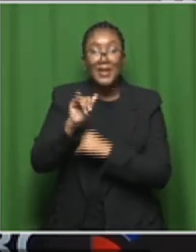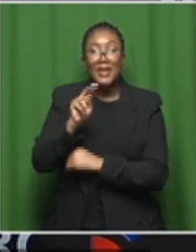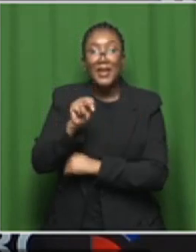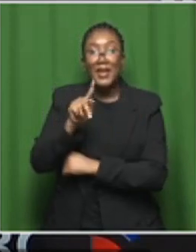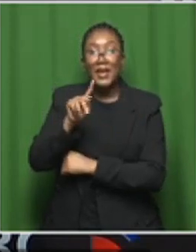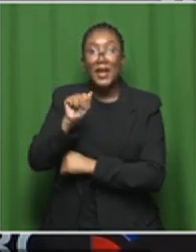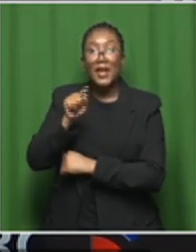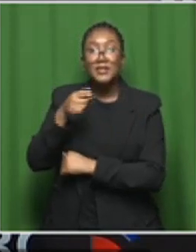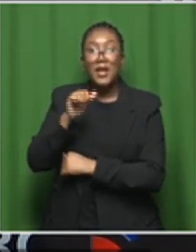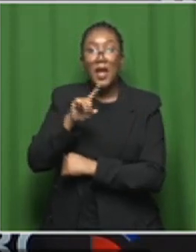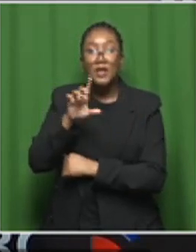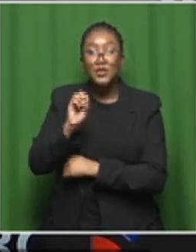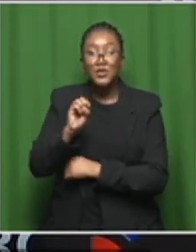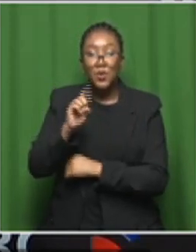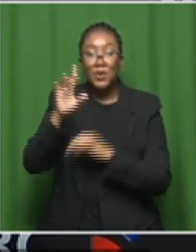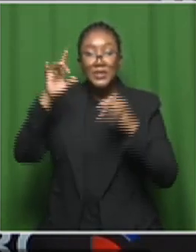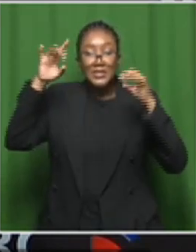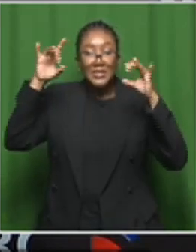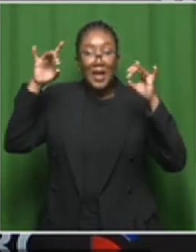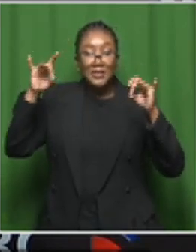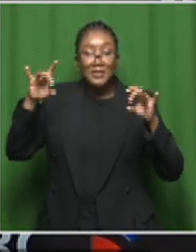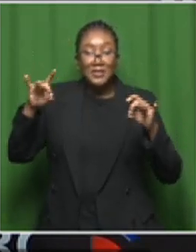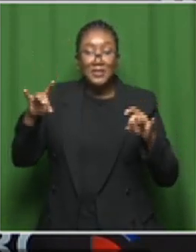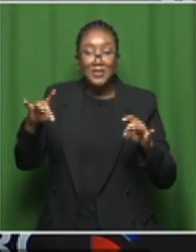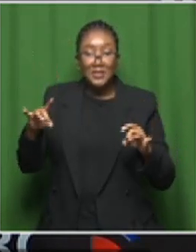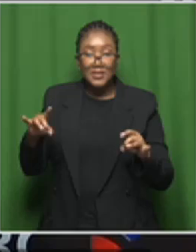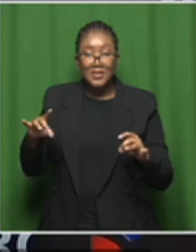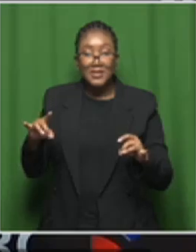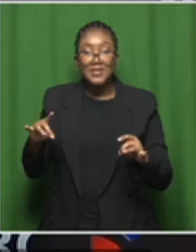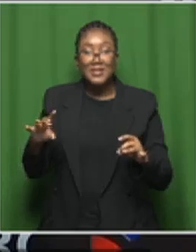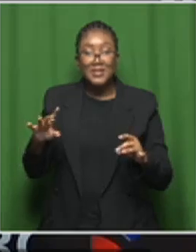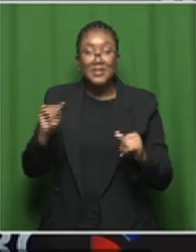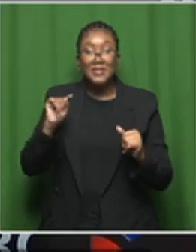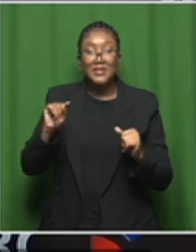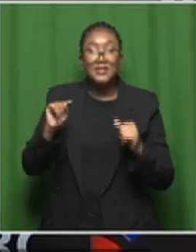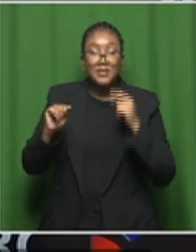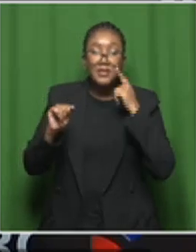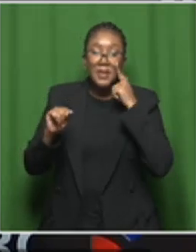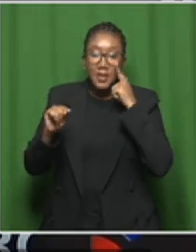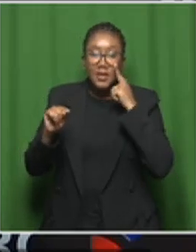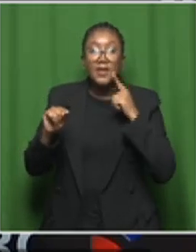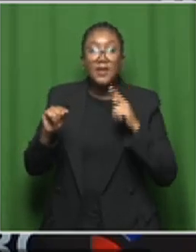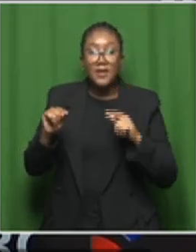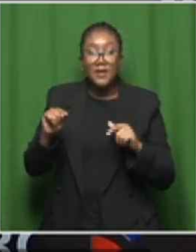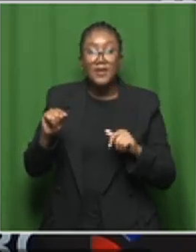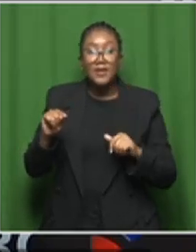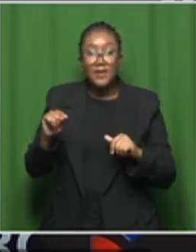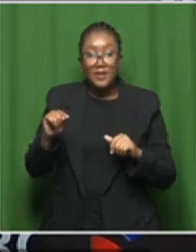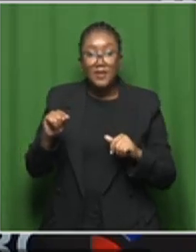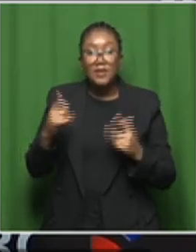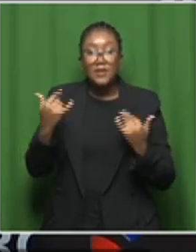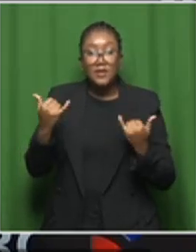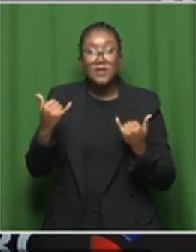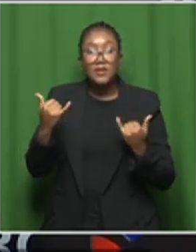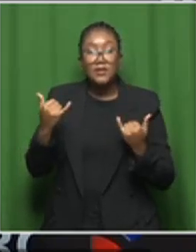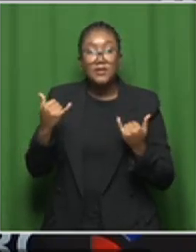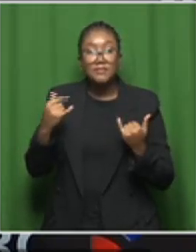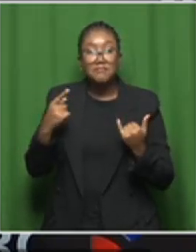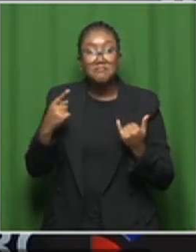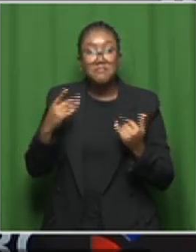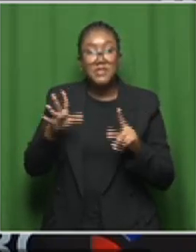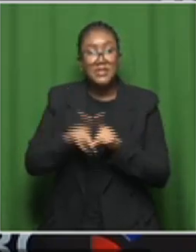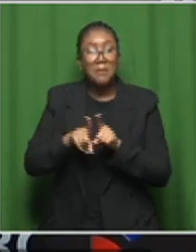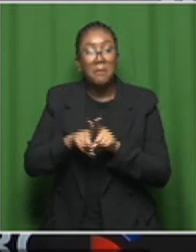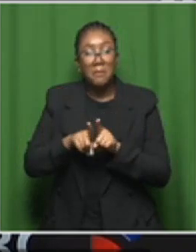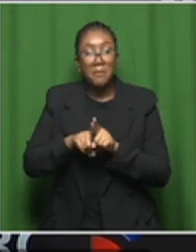he's very special. He's a troublemaker. He does not react or does not, you know, react in the same way